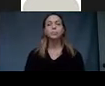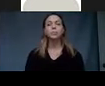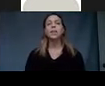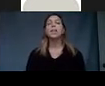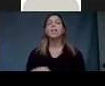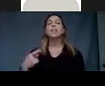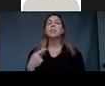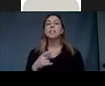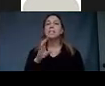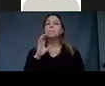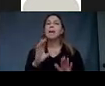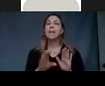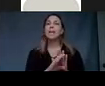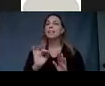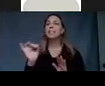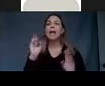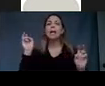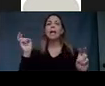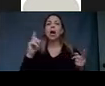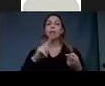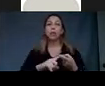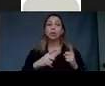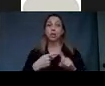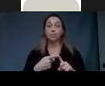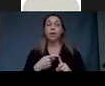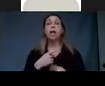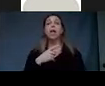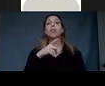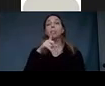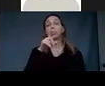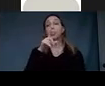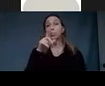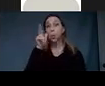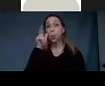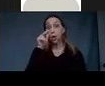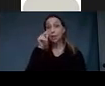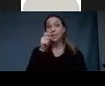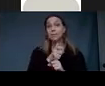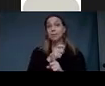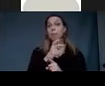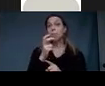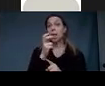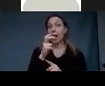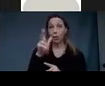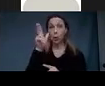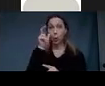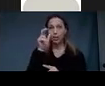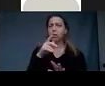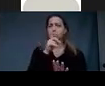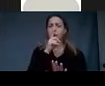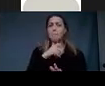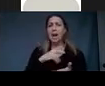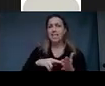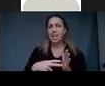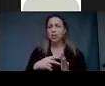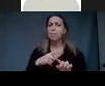like a friendship. These are the bird. This horse is a blind horse. And that was not my intention. But